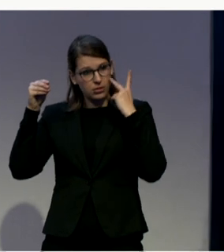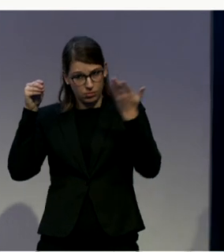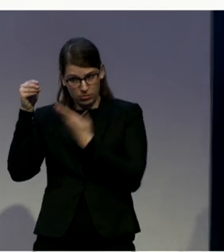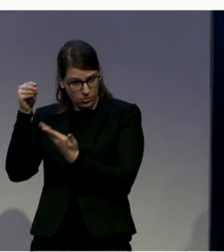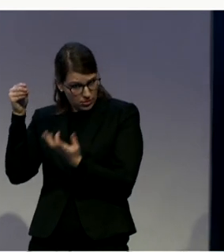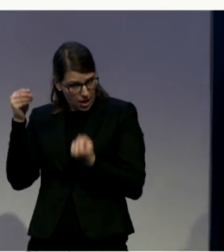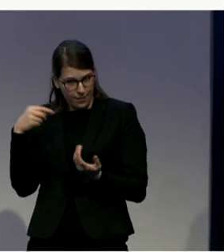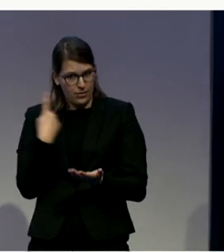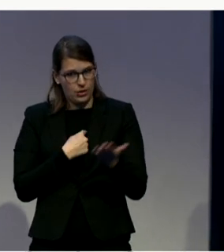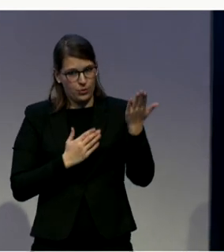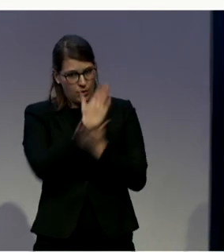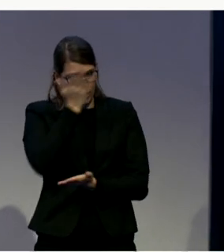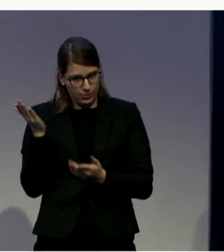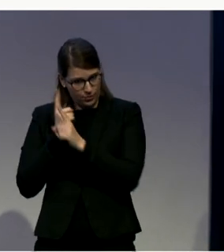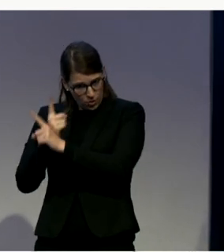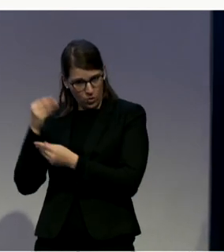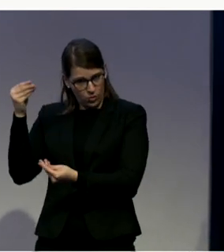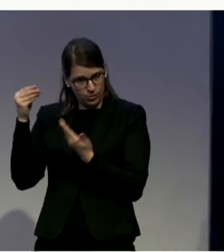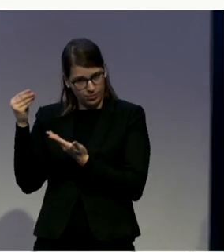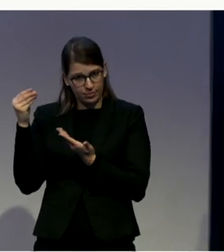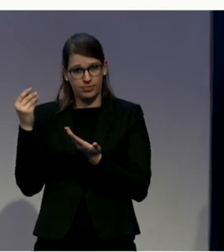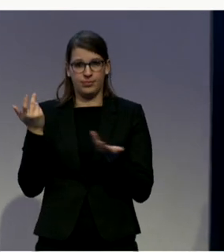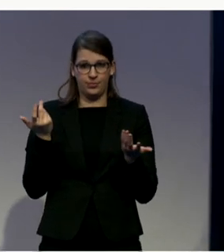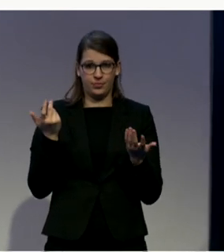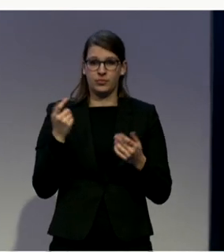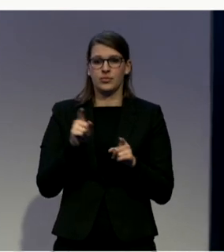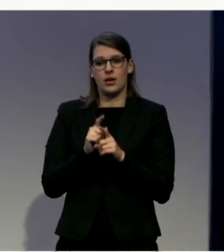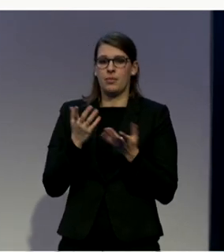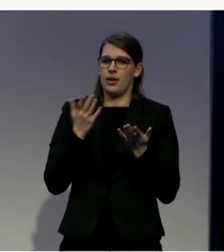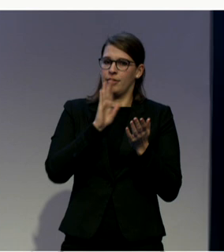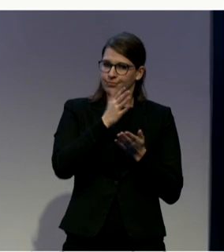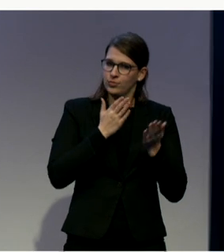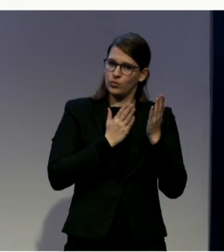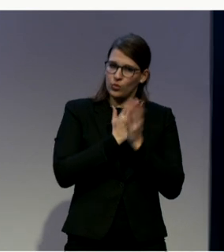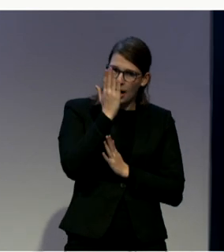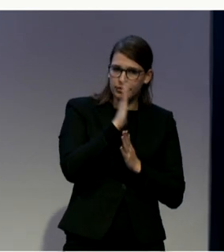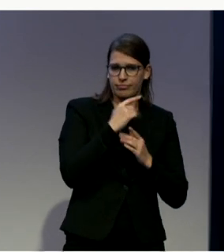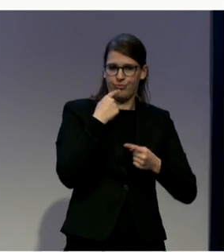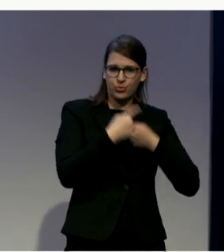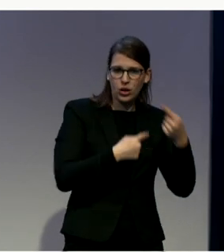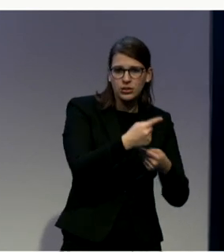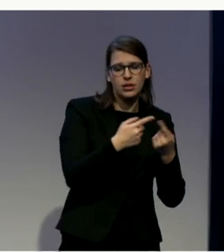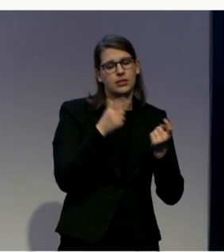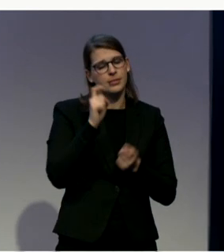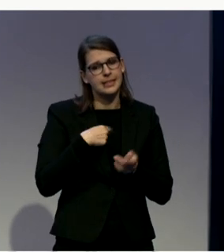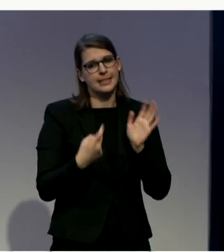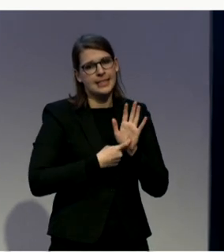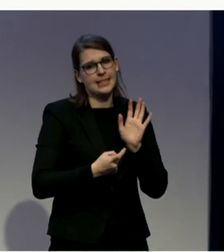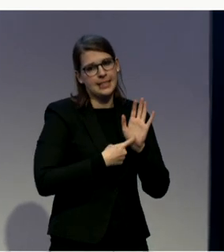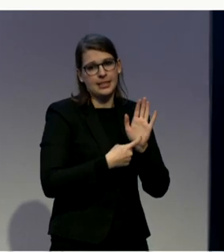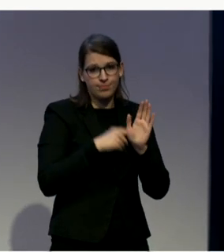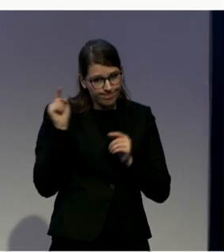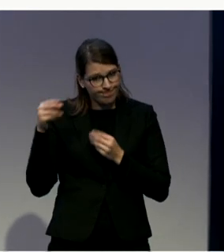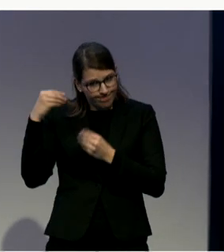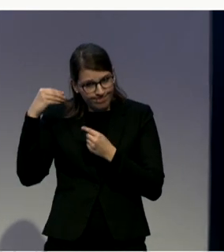duty for the state. And families, NGOs, we have to demand, we want to comply with our rights.